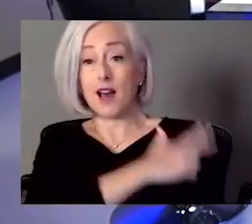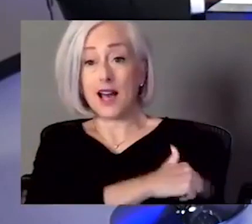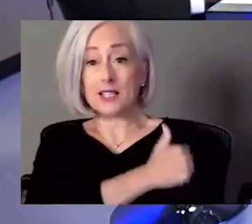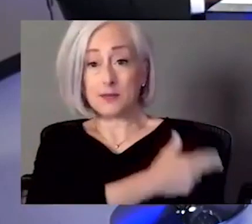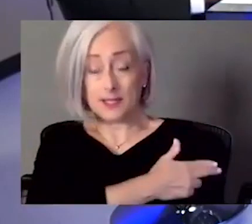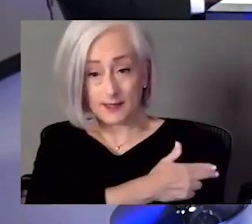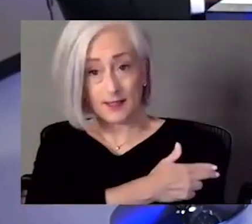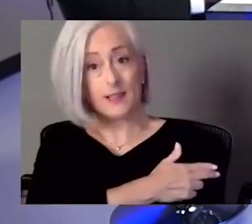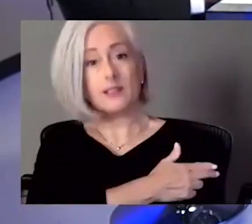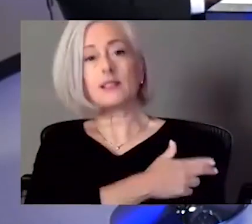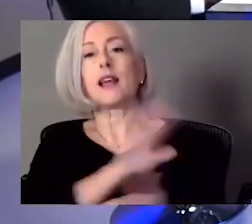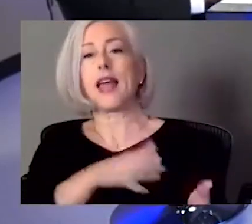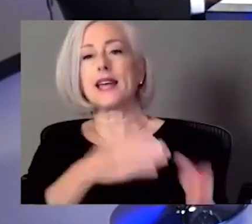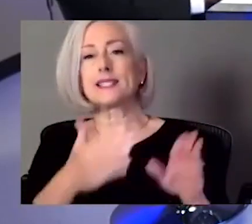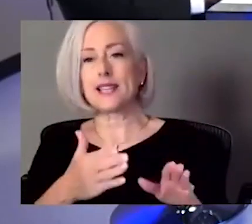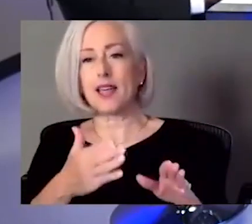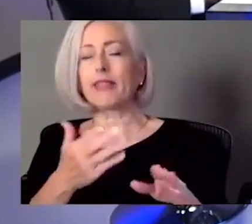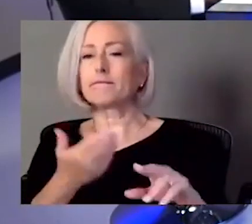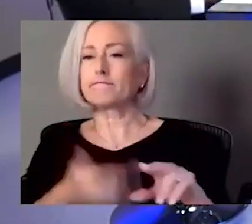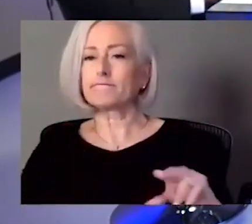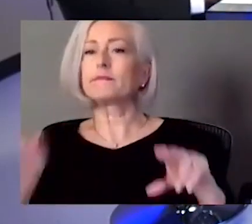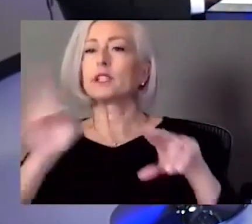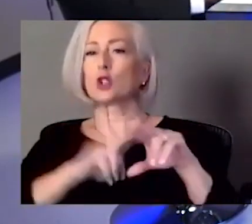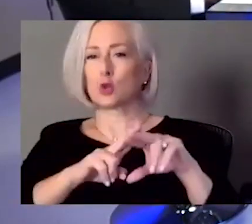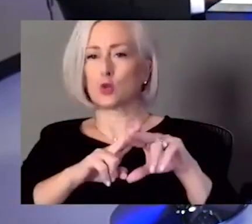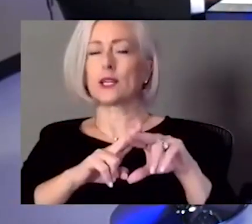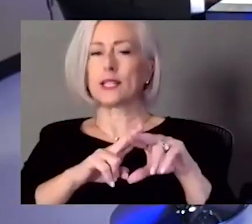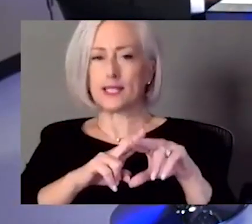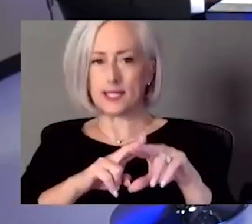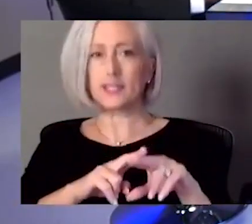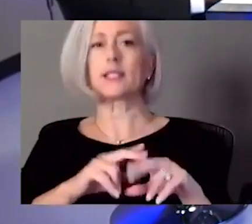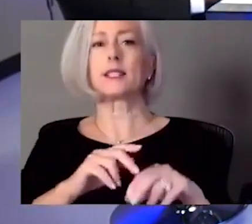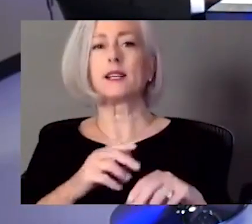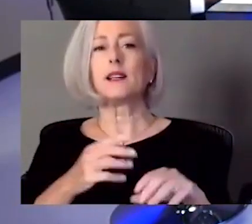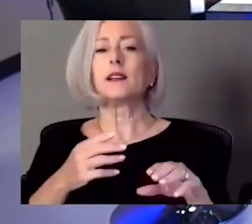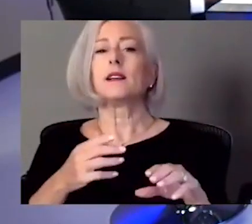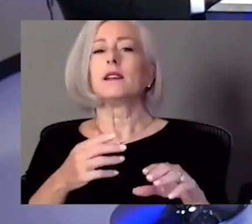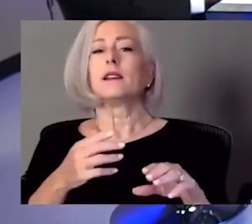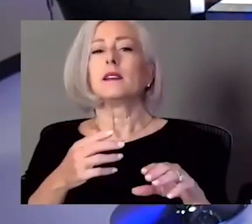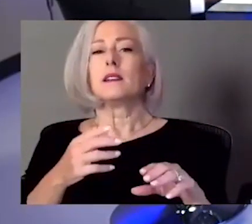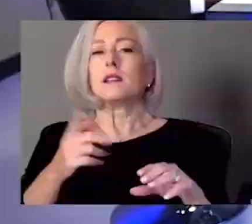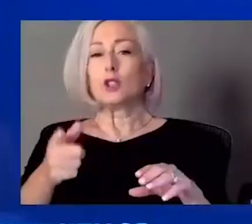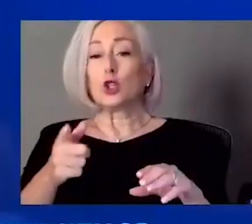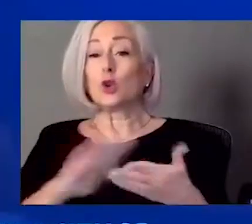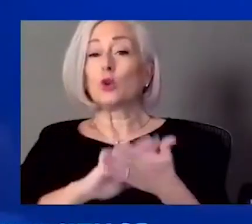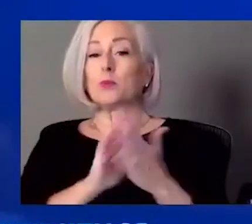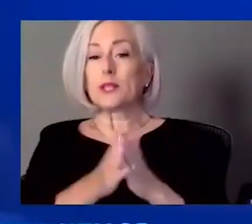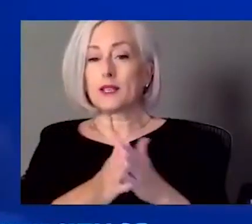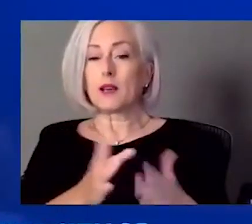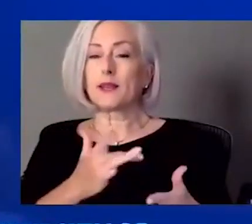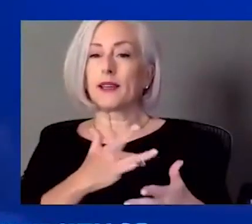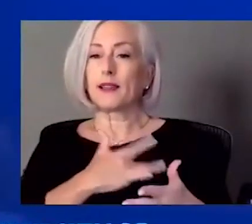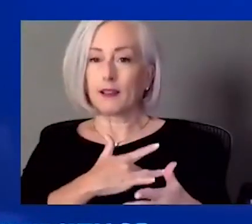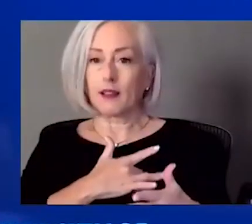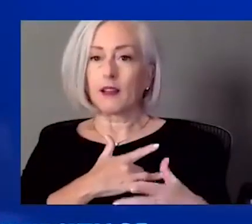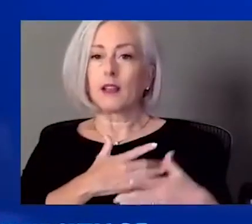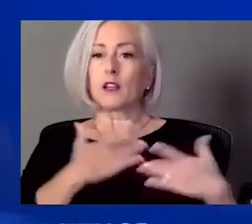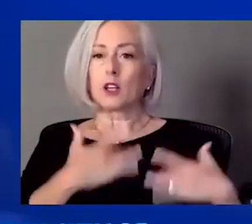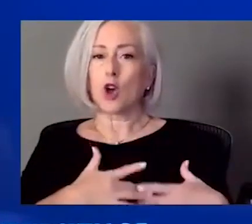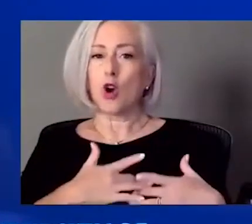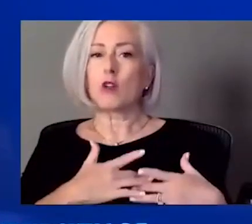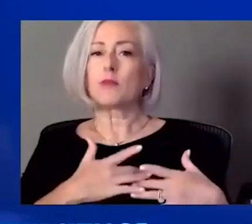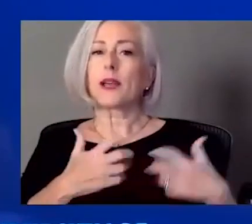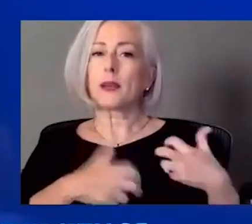risk of getting new diagnosis like, um, cardiovascular issues like hypertension or endocrinology issues like